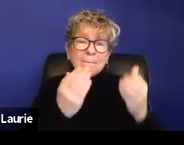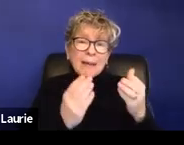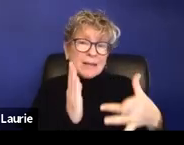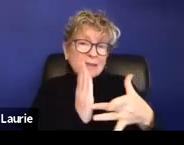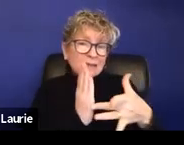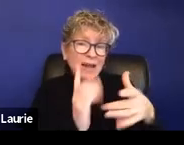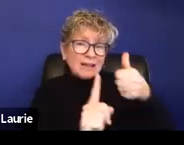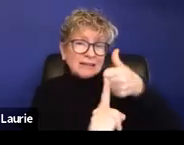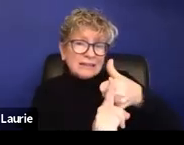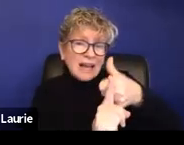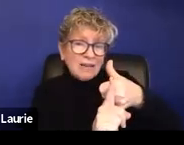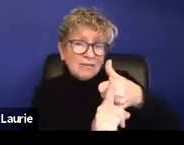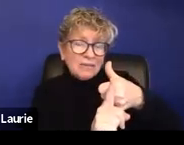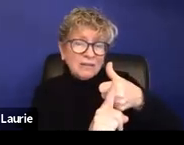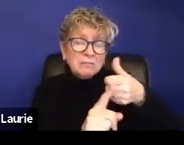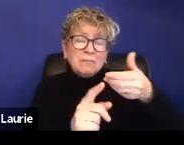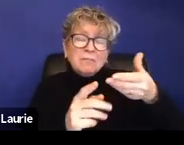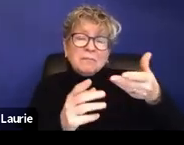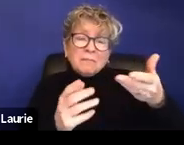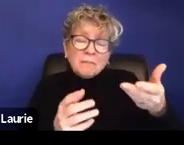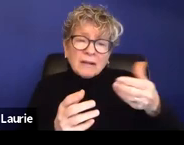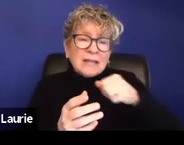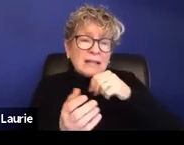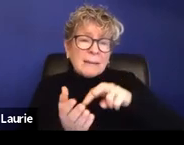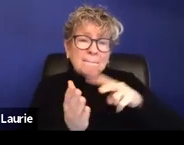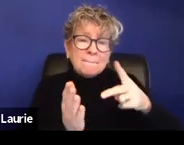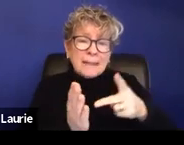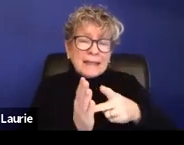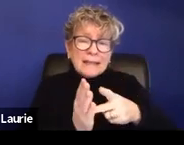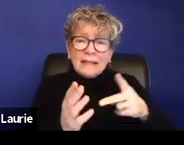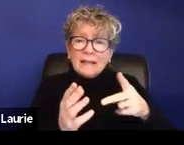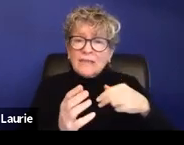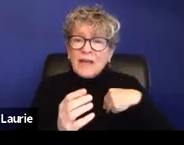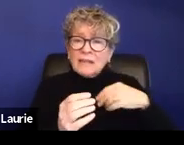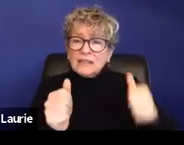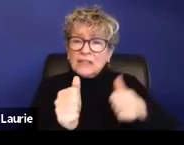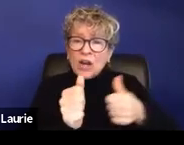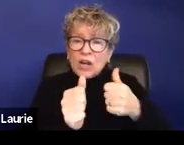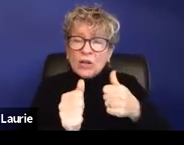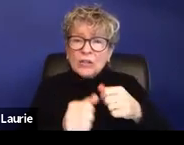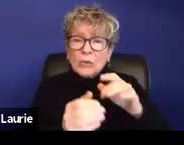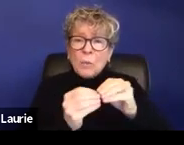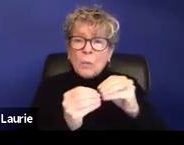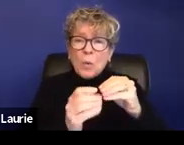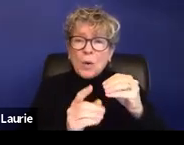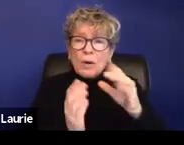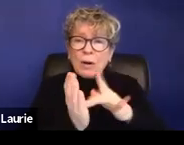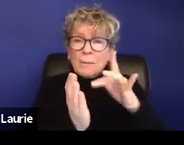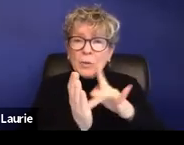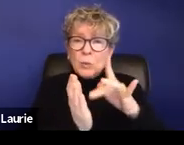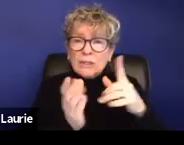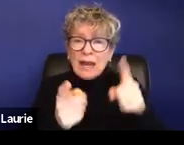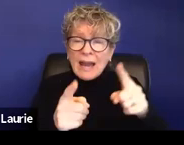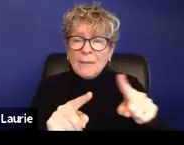a source of further stalking and abuse, not all of our clients have access to technology or easy access to technology